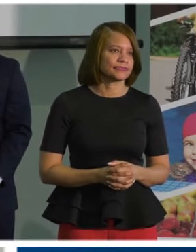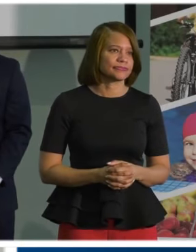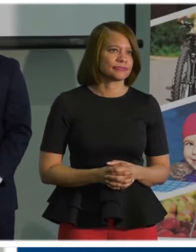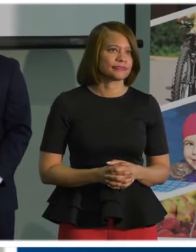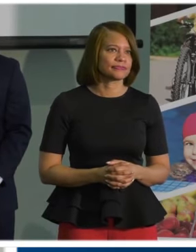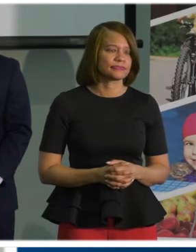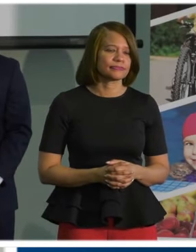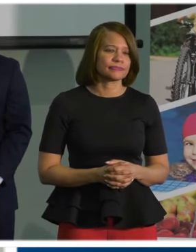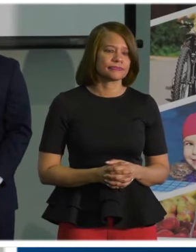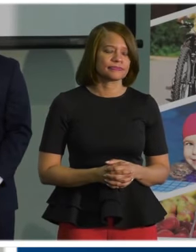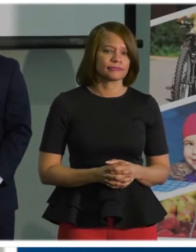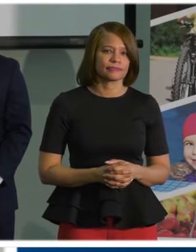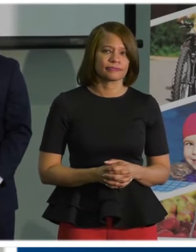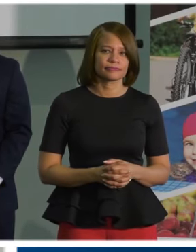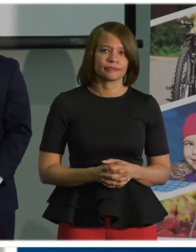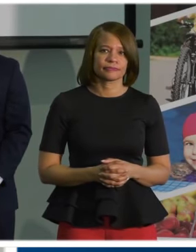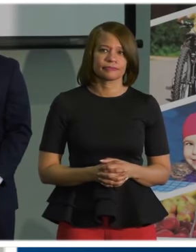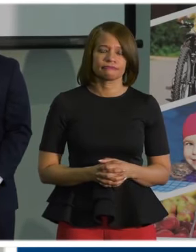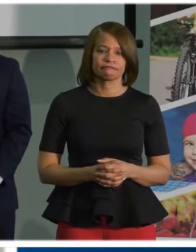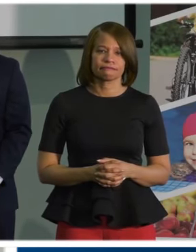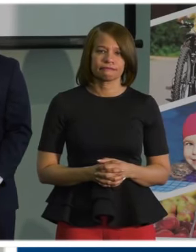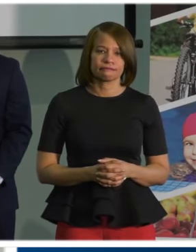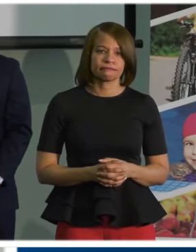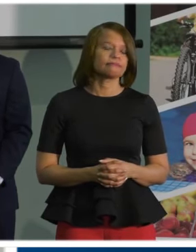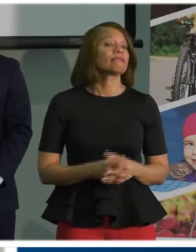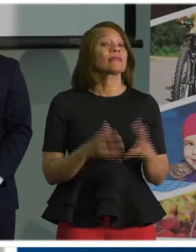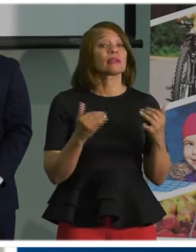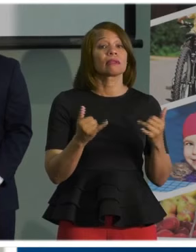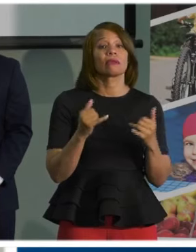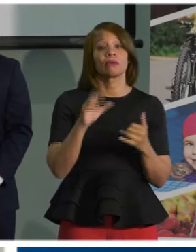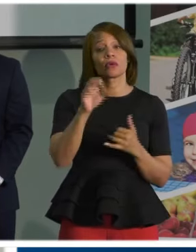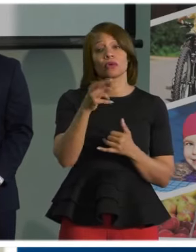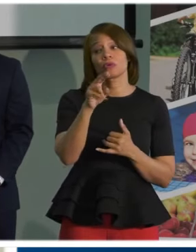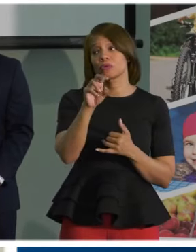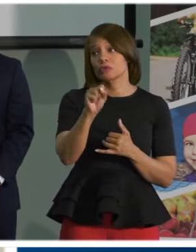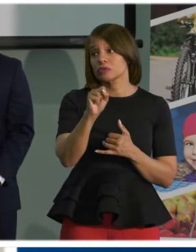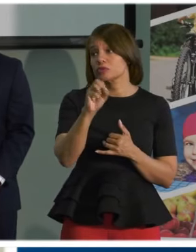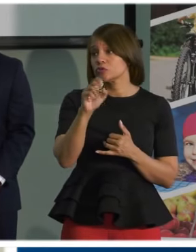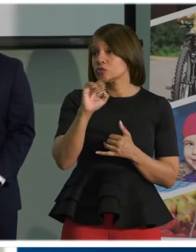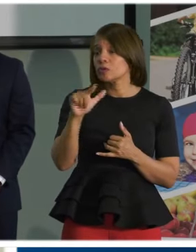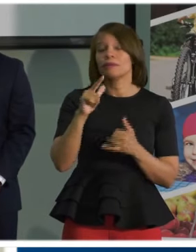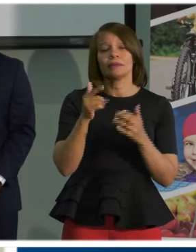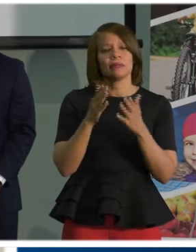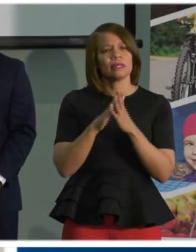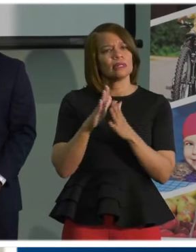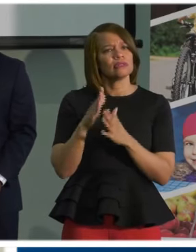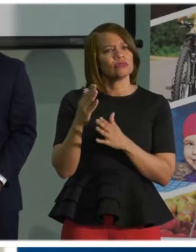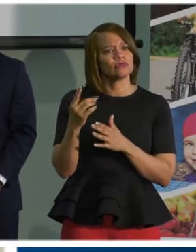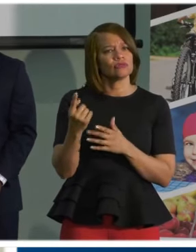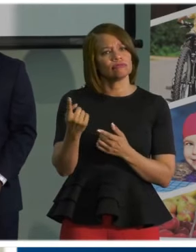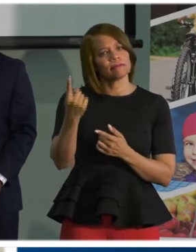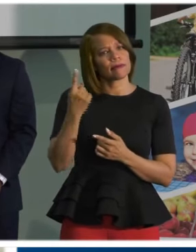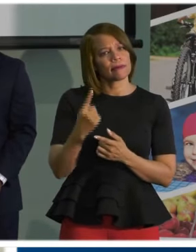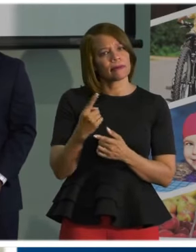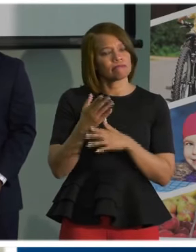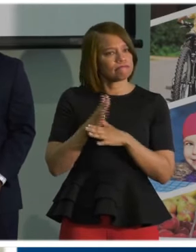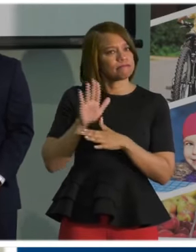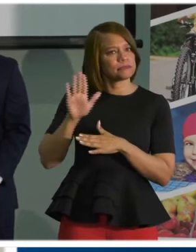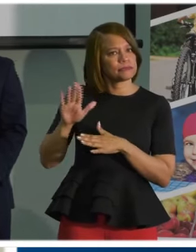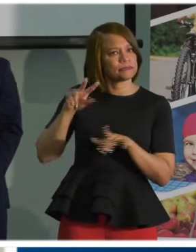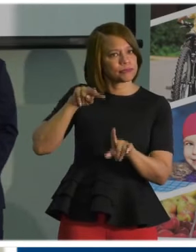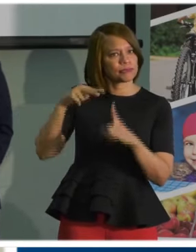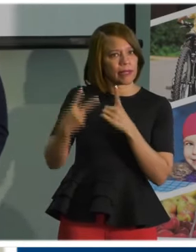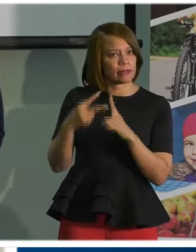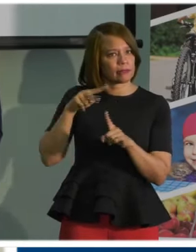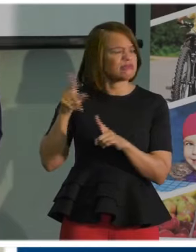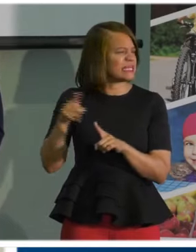Now, I'd like to ask Chris Sewell to come forward and share a little bit from his perspective. He does incredibly important